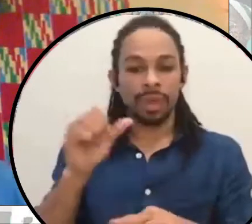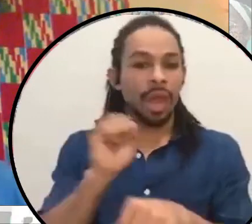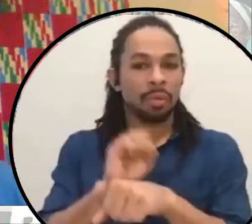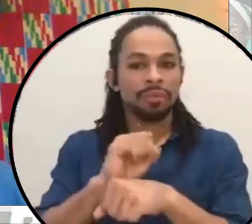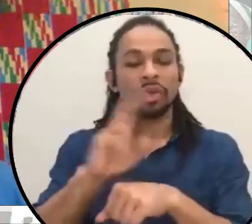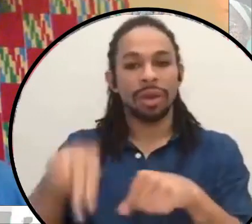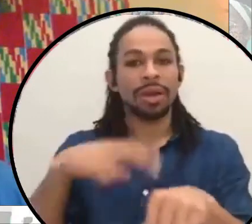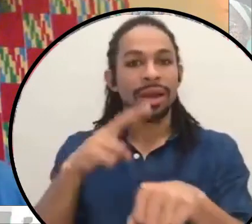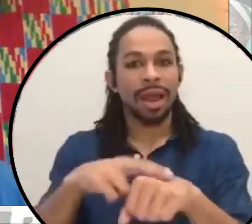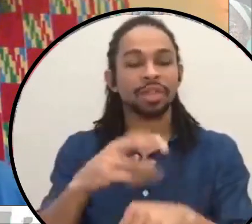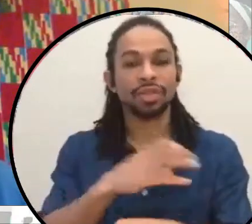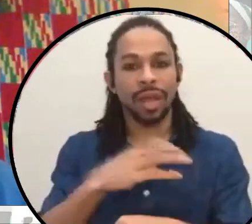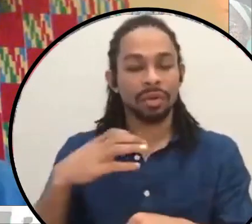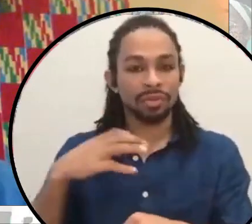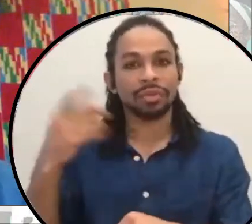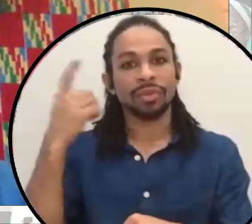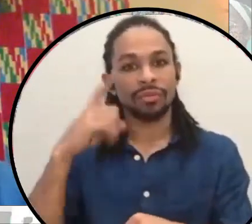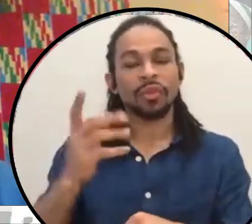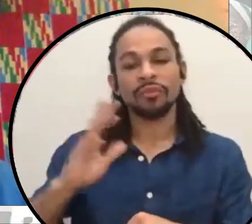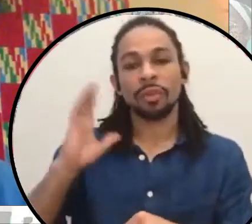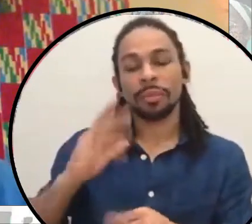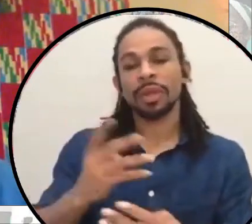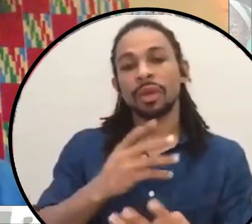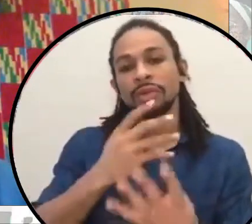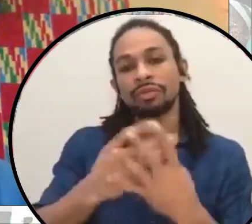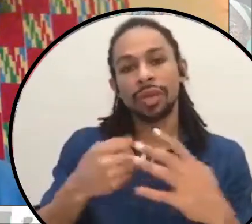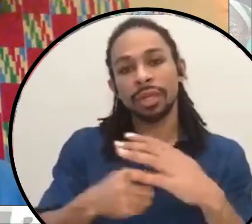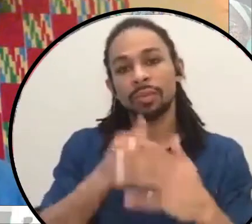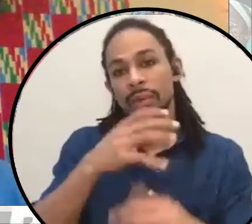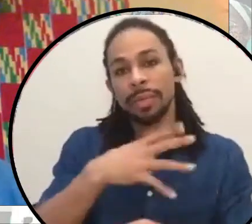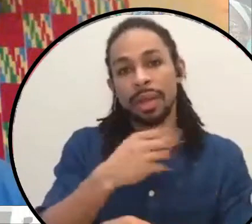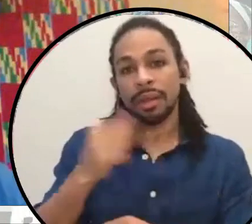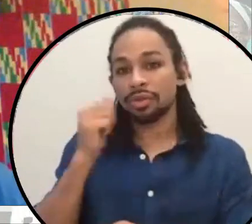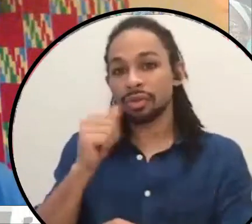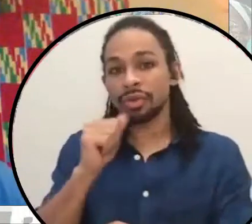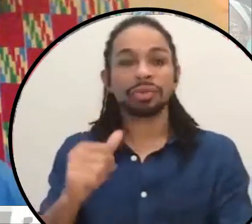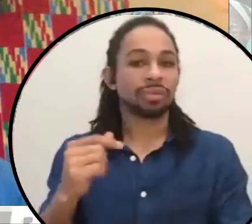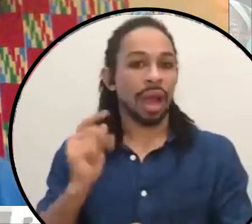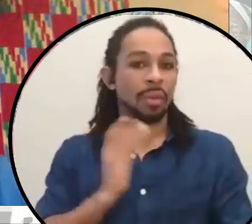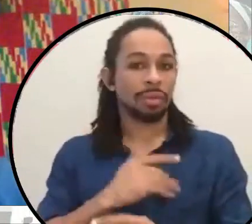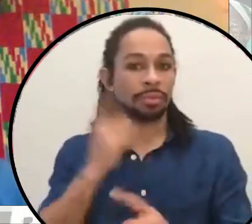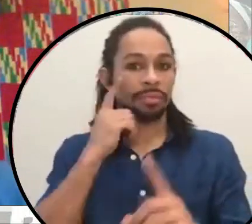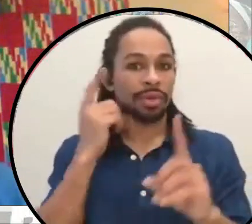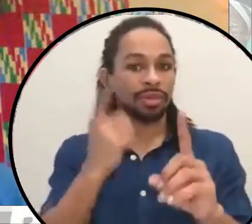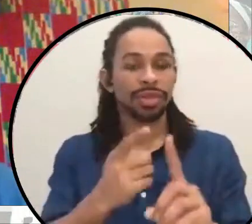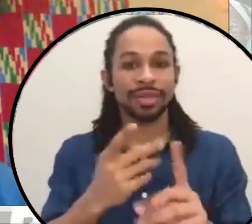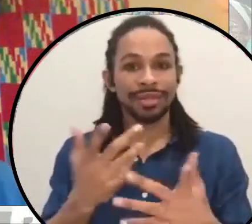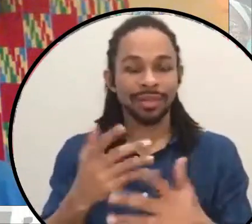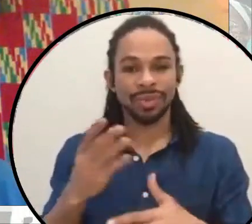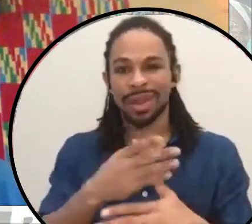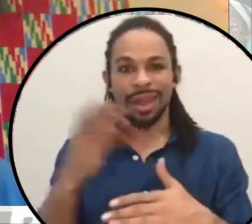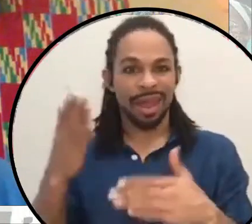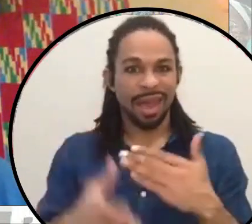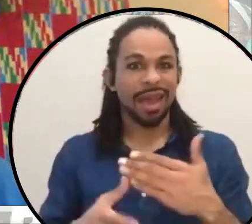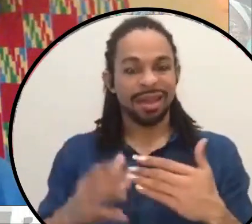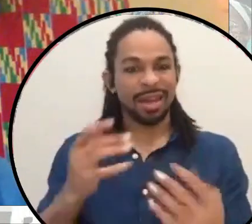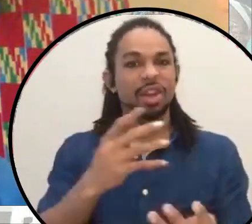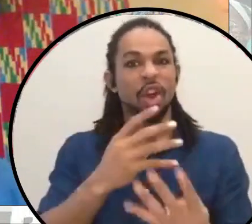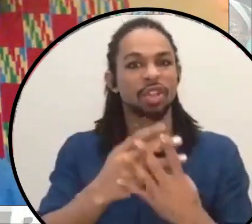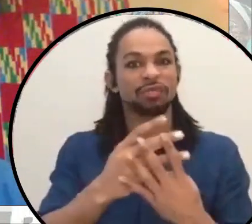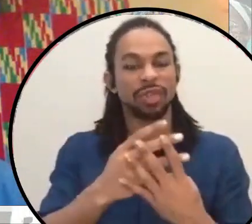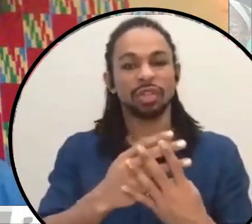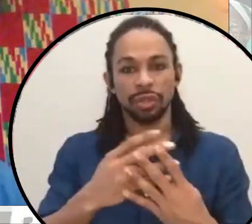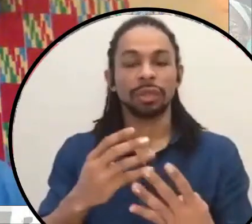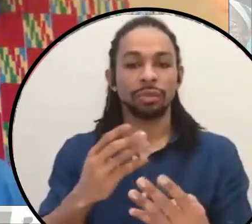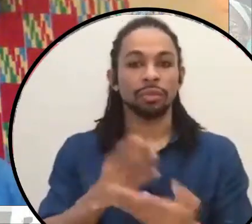Women and Girls. Our mission is to end the incarceration of women and girls. Free her. And I'm the executive director